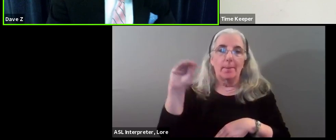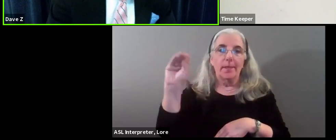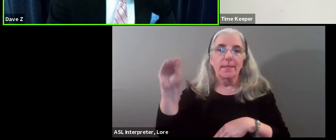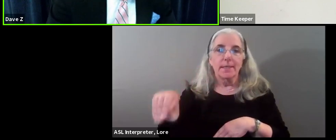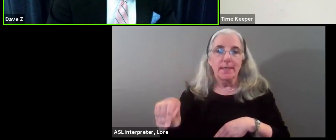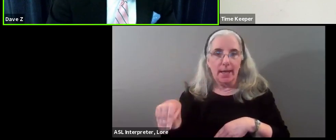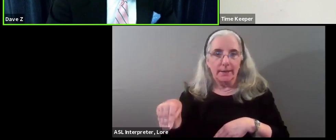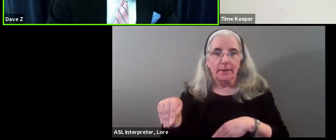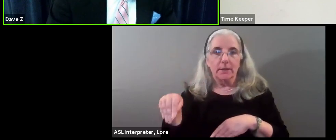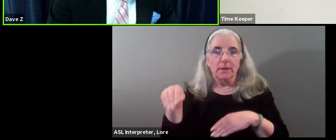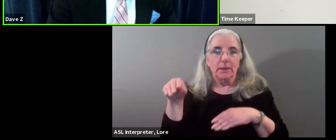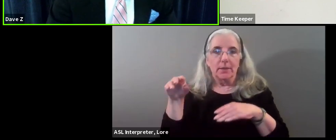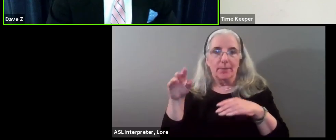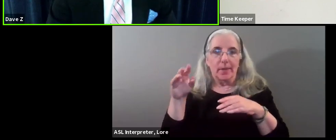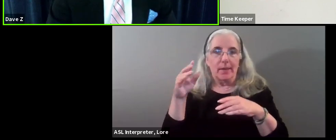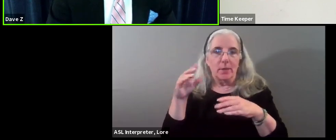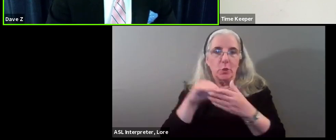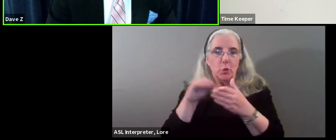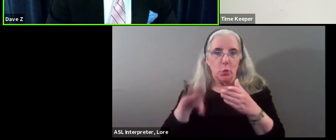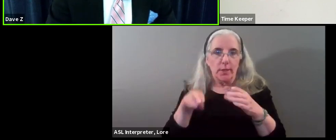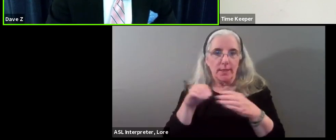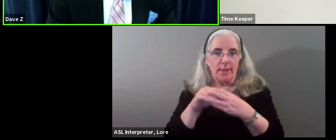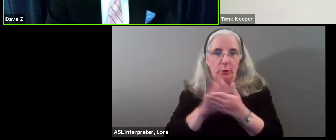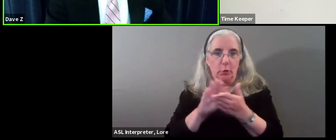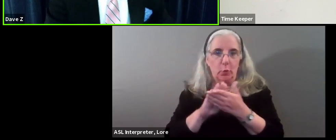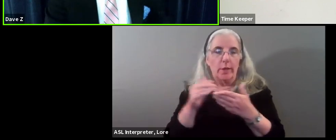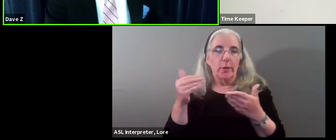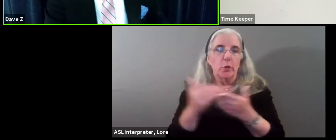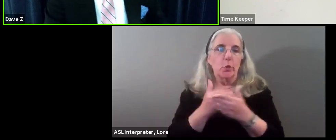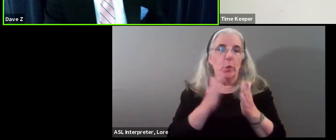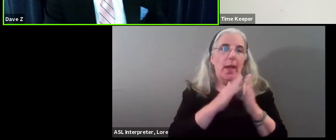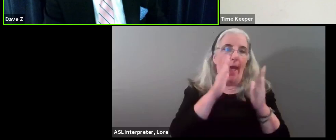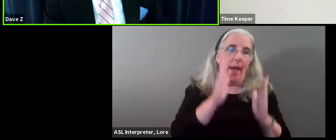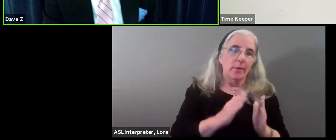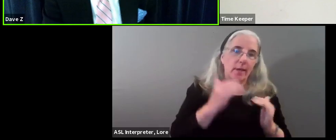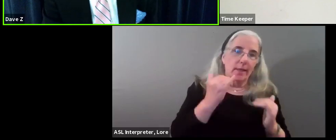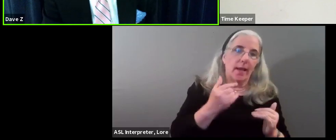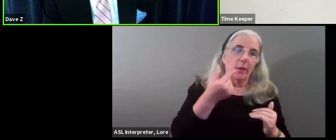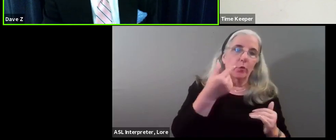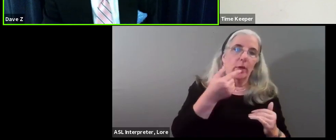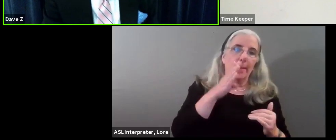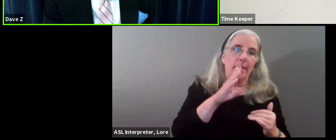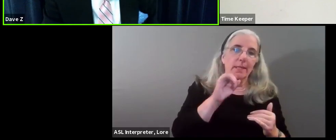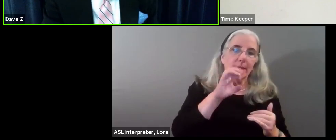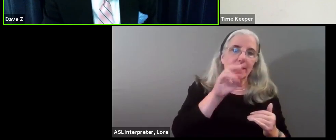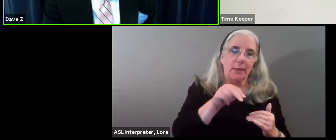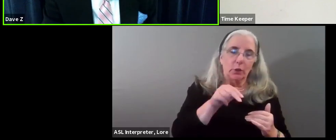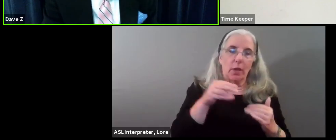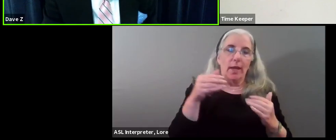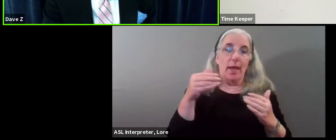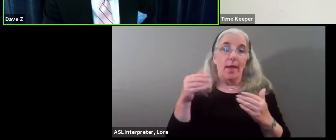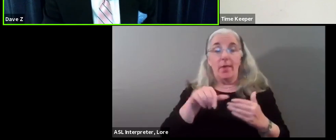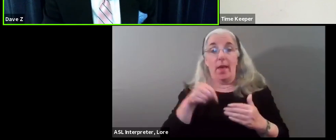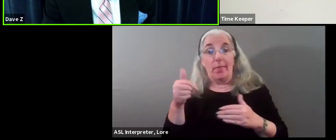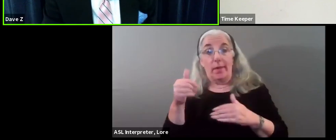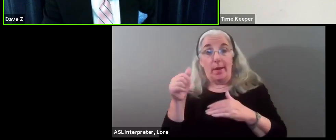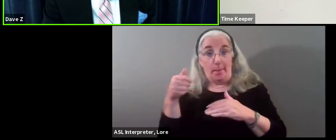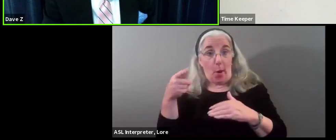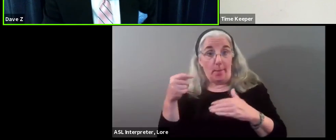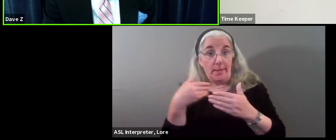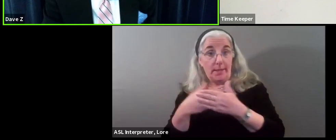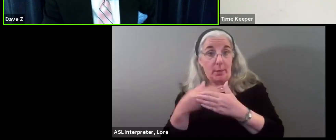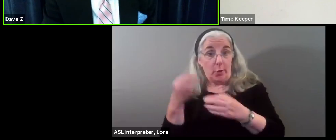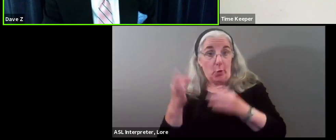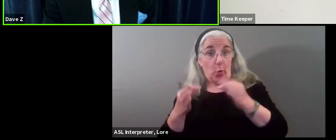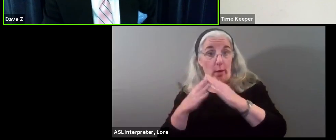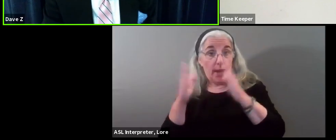and new housing projects underway like Greenbelt Station and that new apartment complex near the federal courthouse. The need is